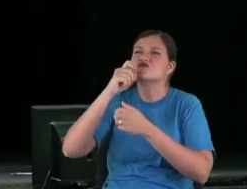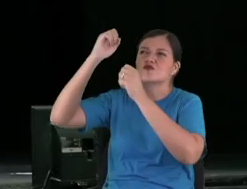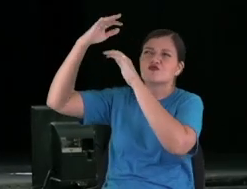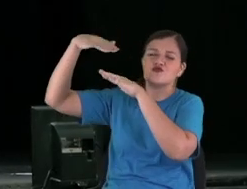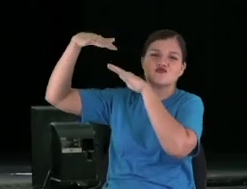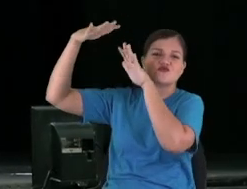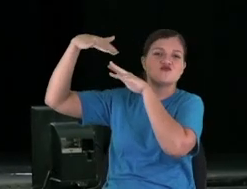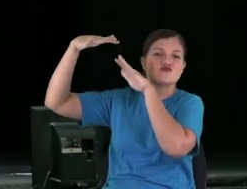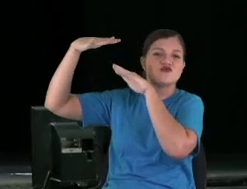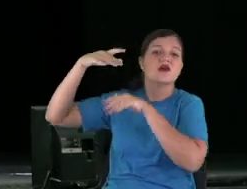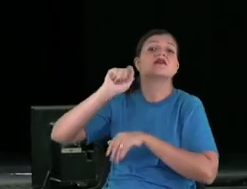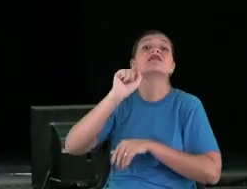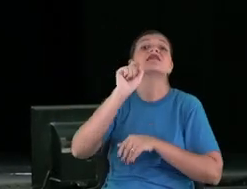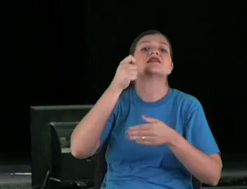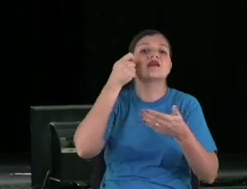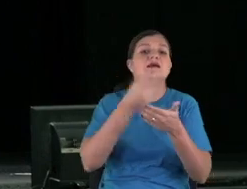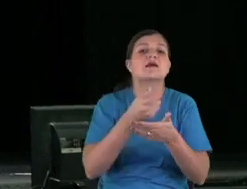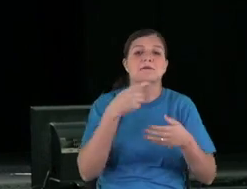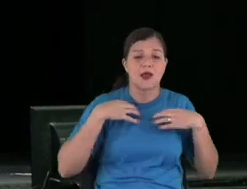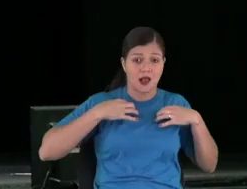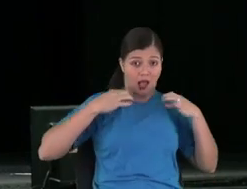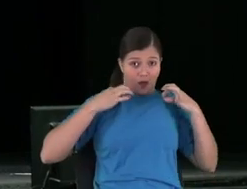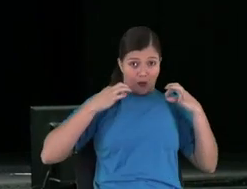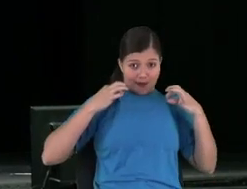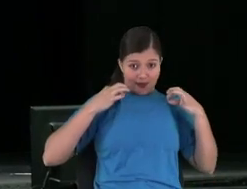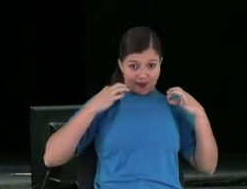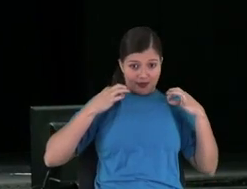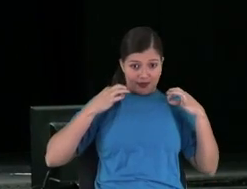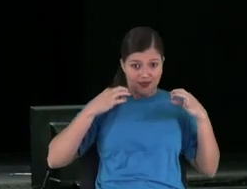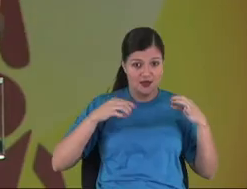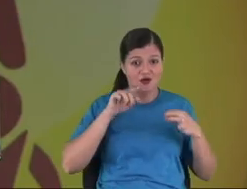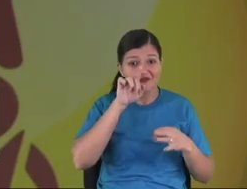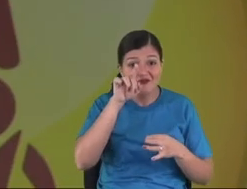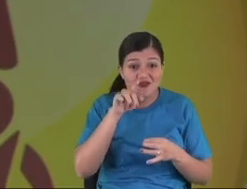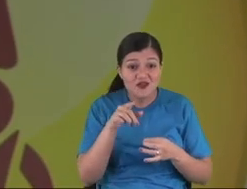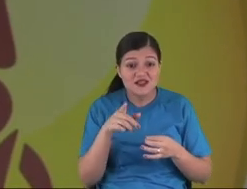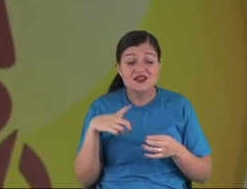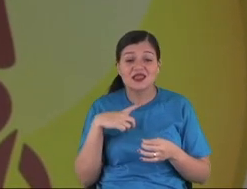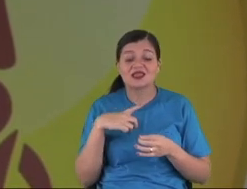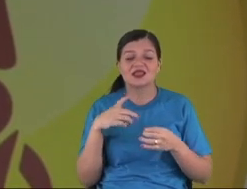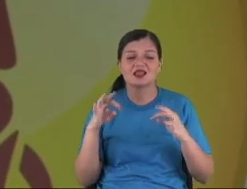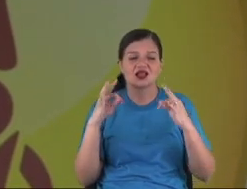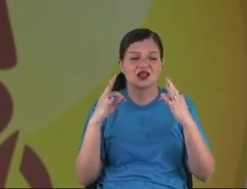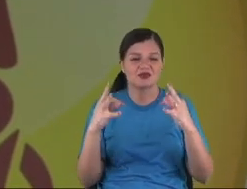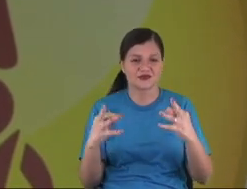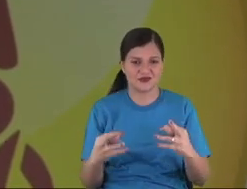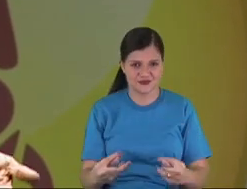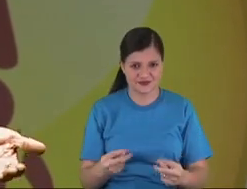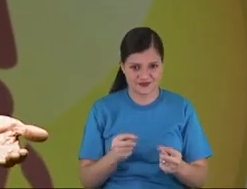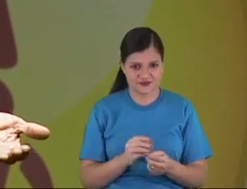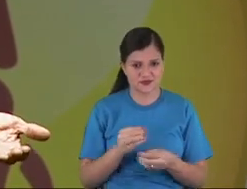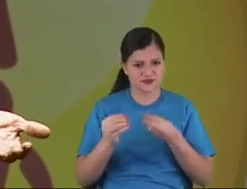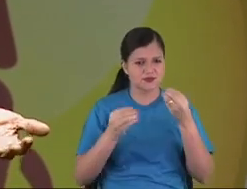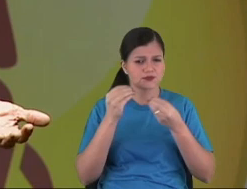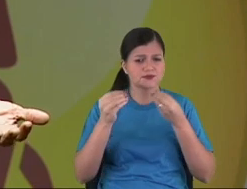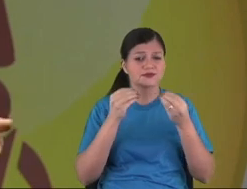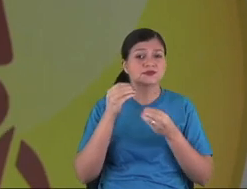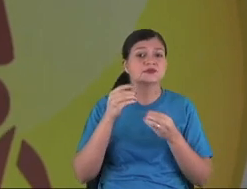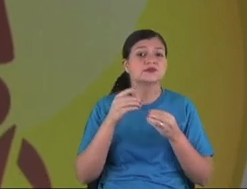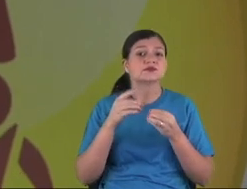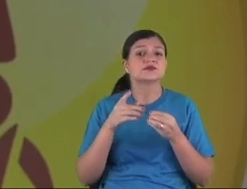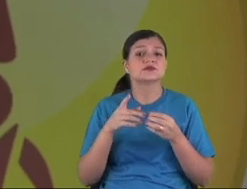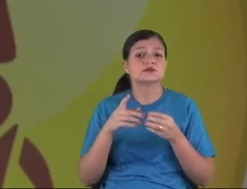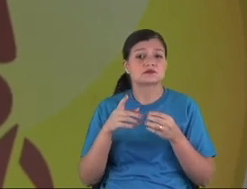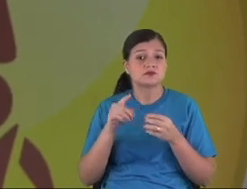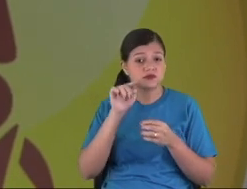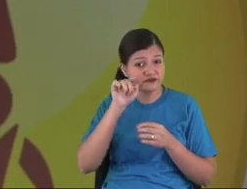school? Who pays the clothes? You are with all things in your hands. How can I